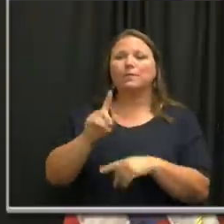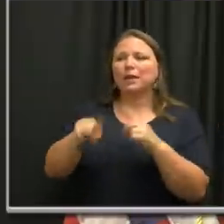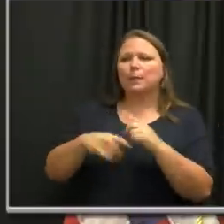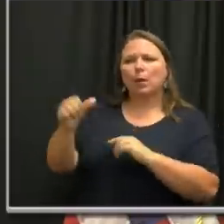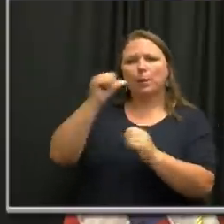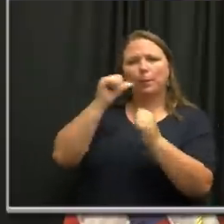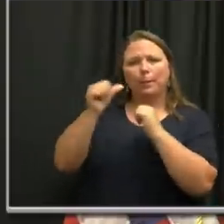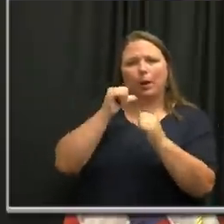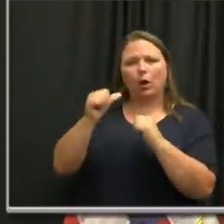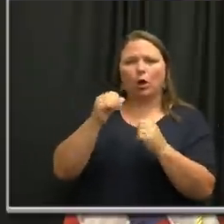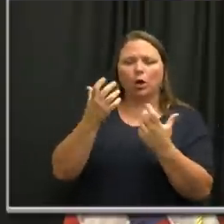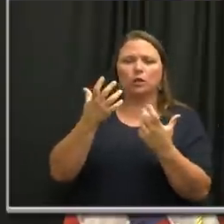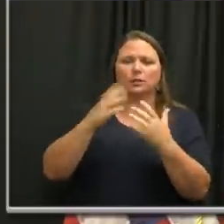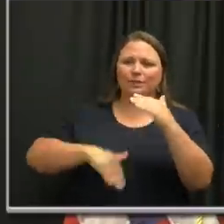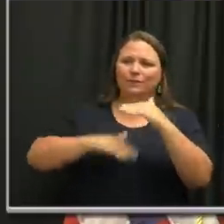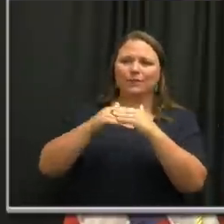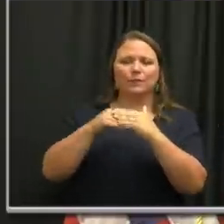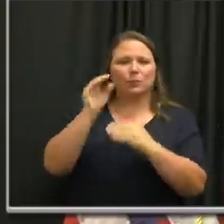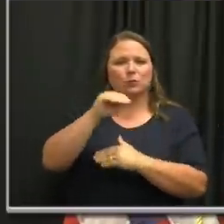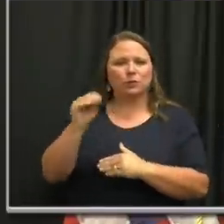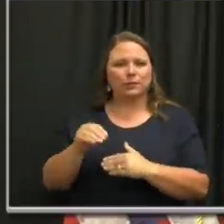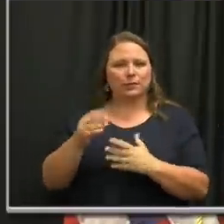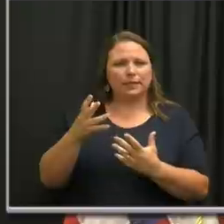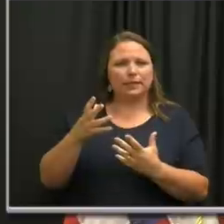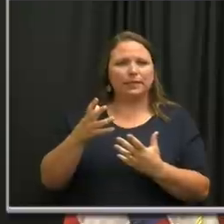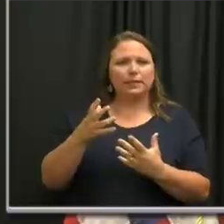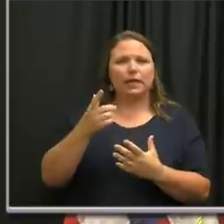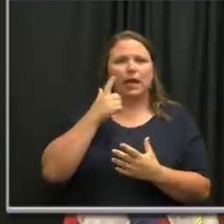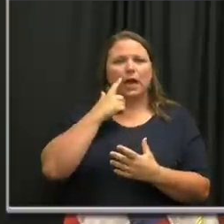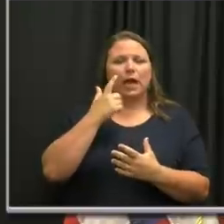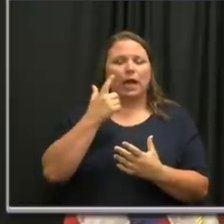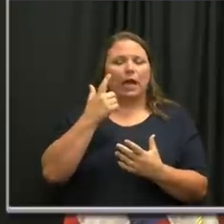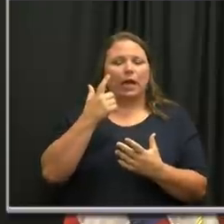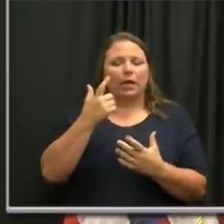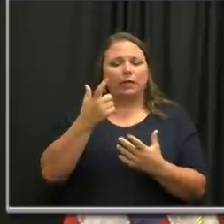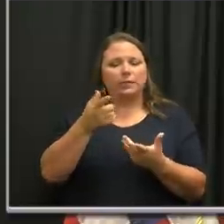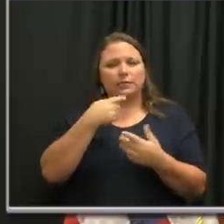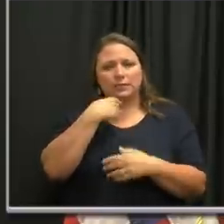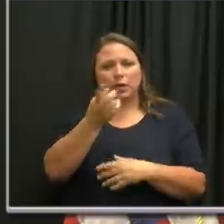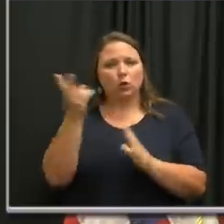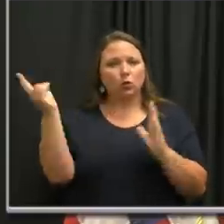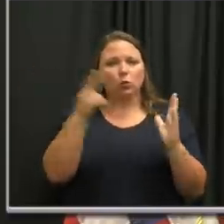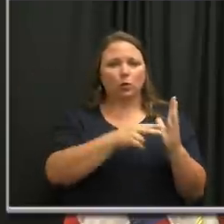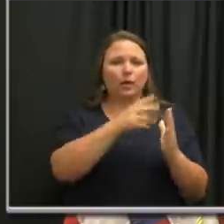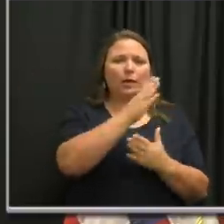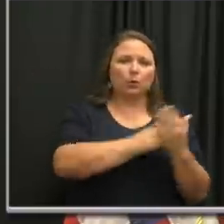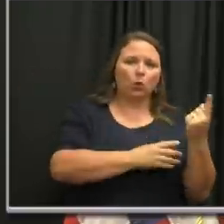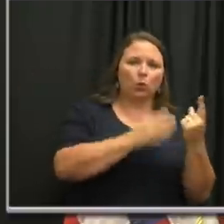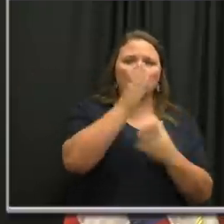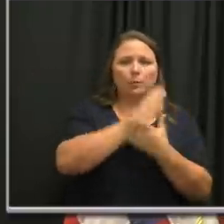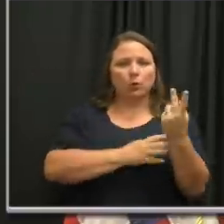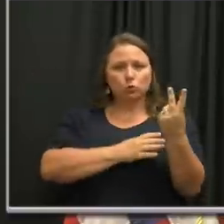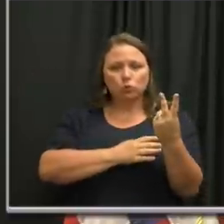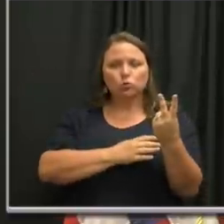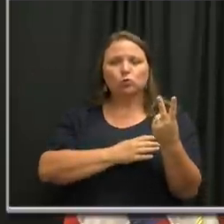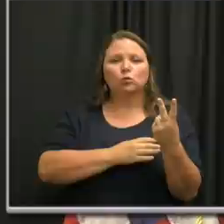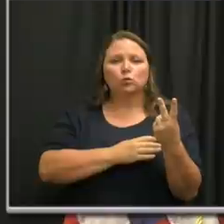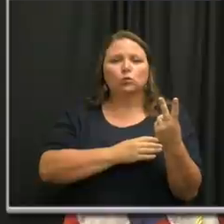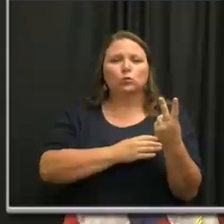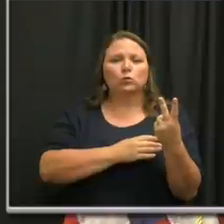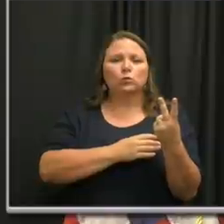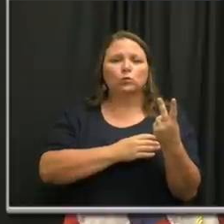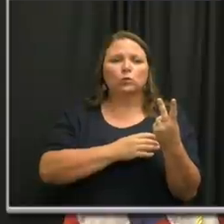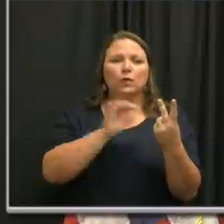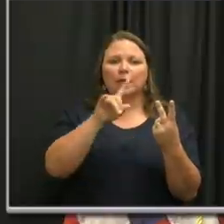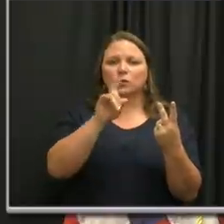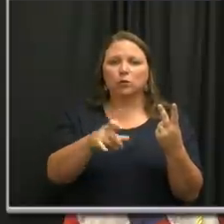bars at, at 50% capacity and so forth, I'd refer you back to the previous orders of one and two about what, um, you know,